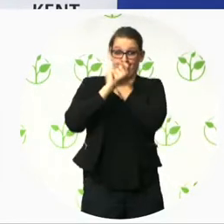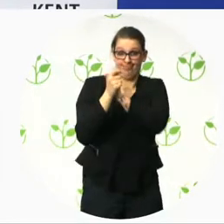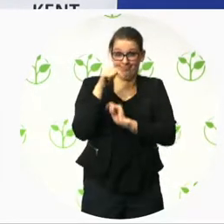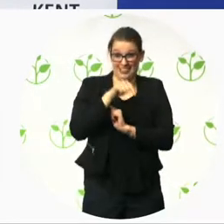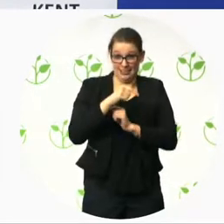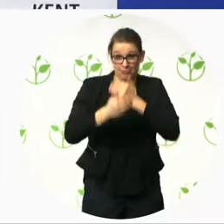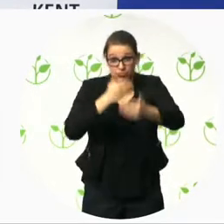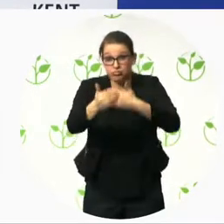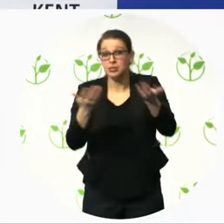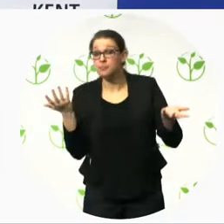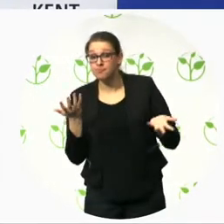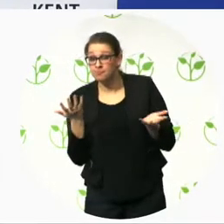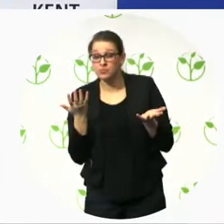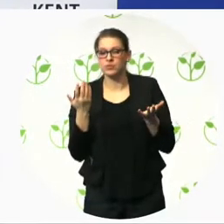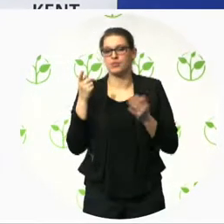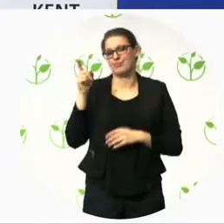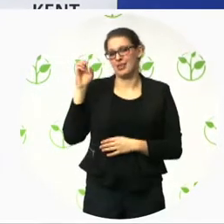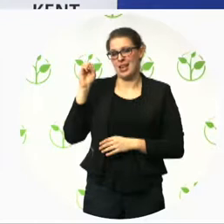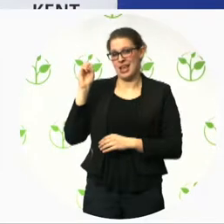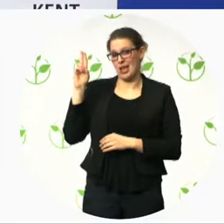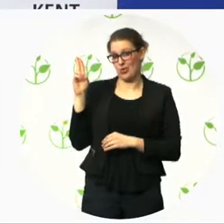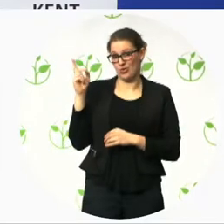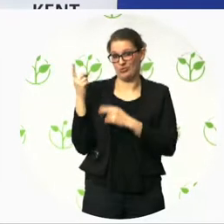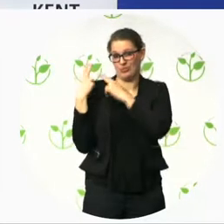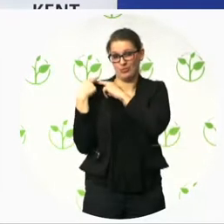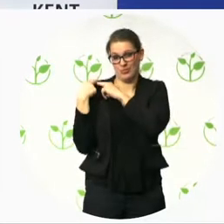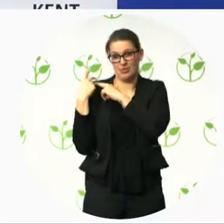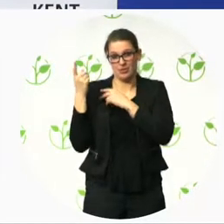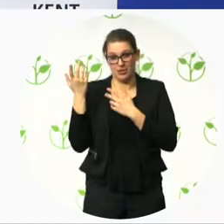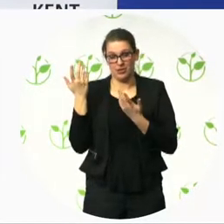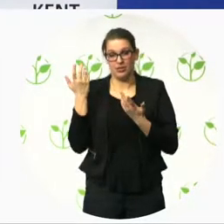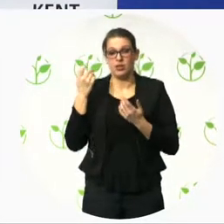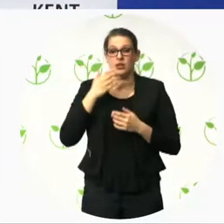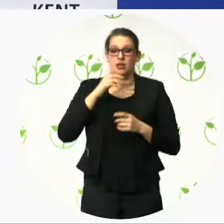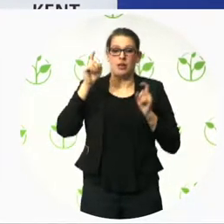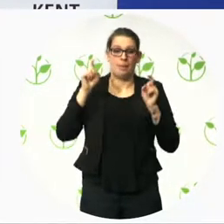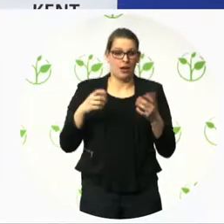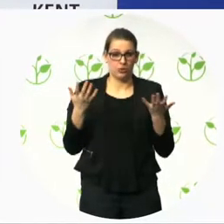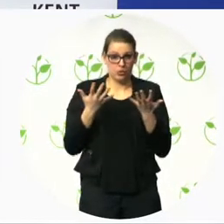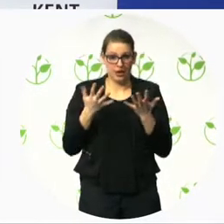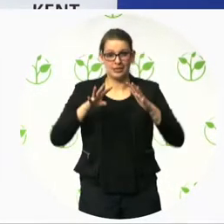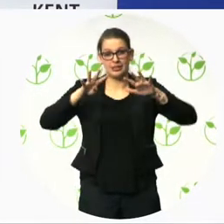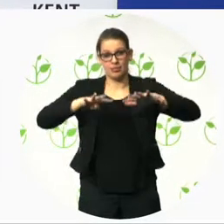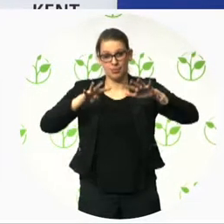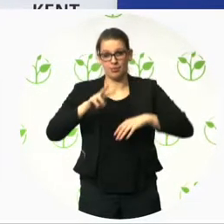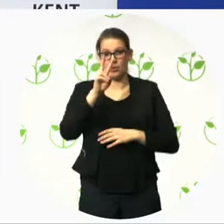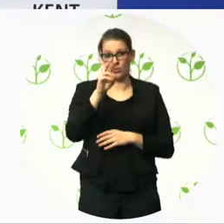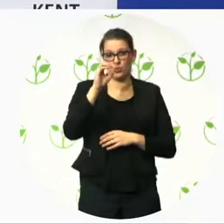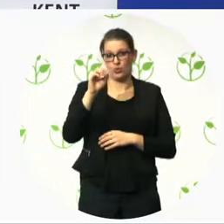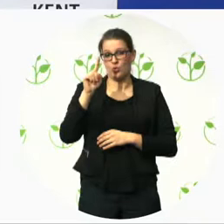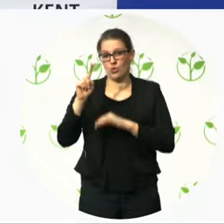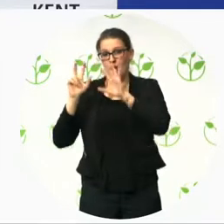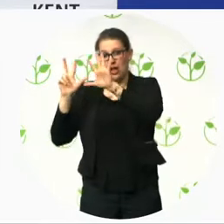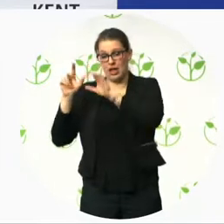to set it in their national law by September this year, and should start to apply those rules by September 2019.